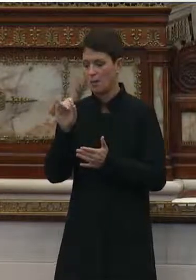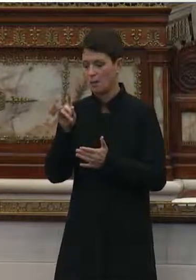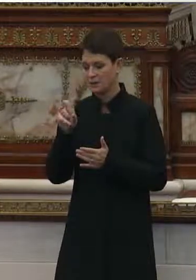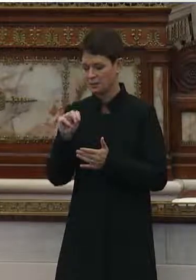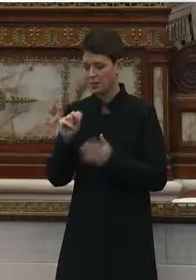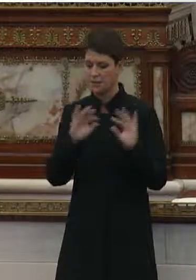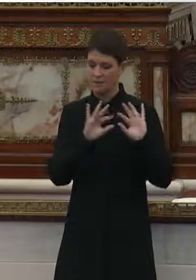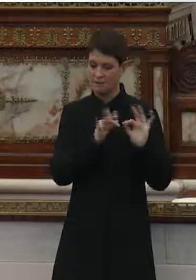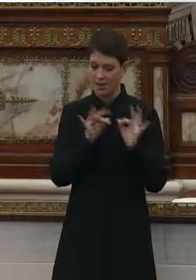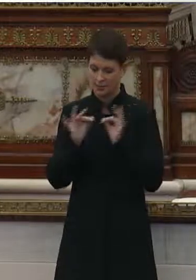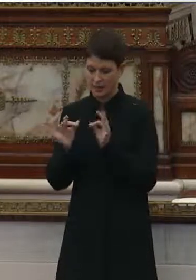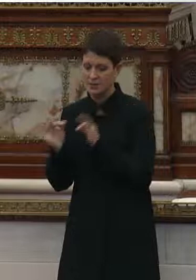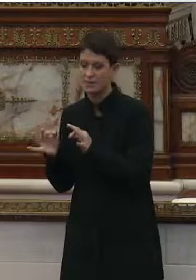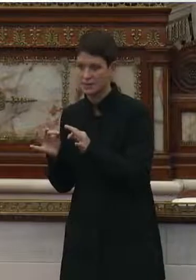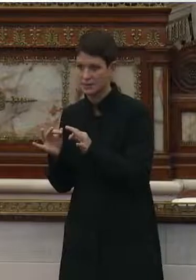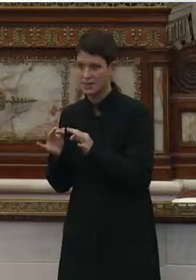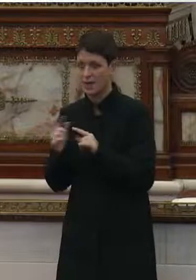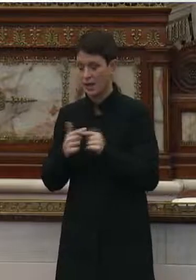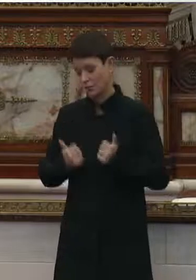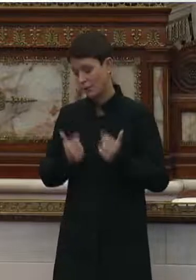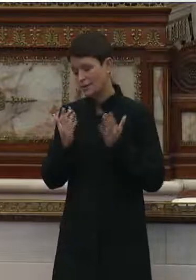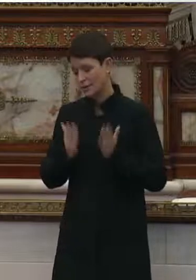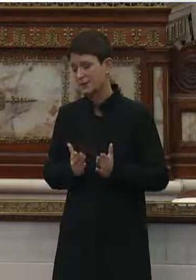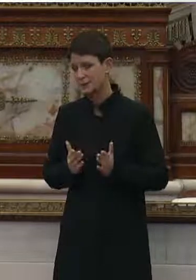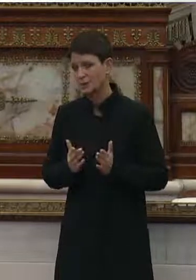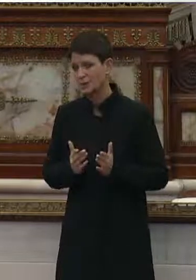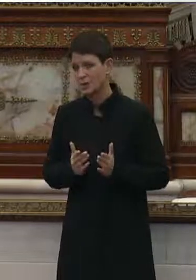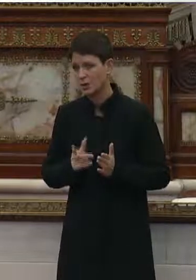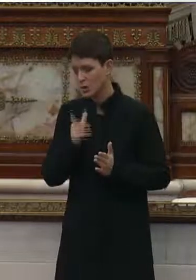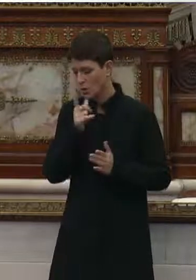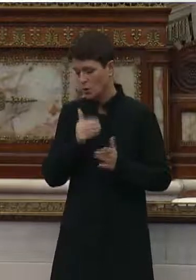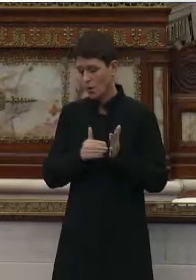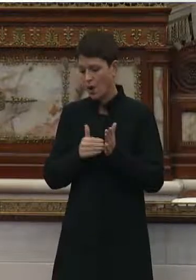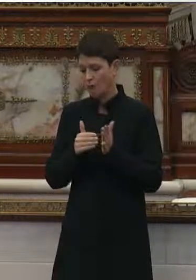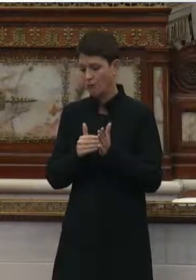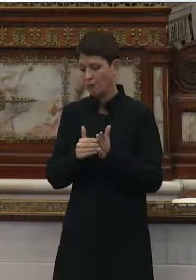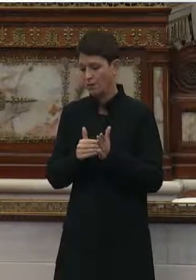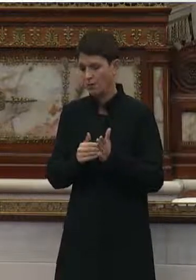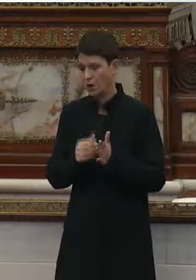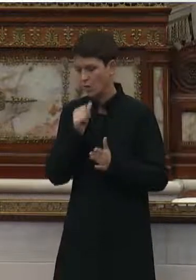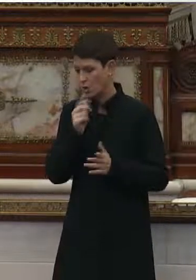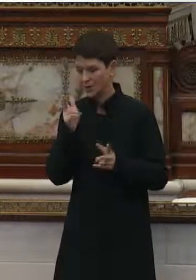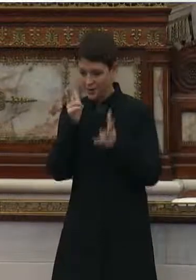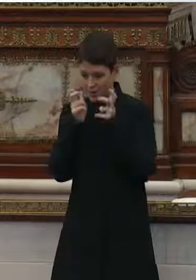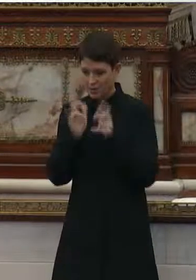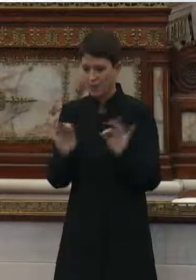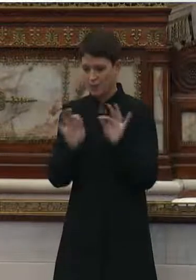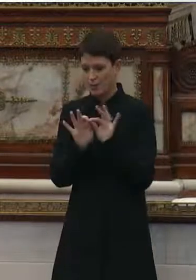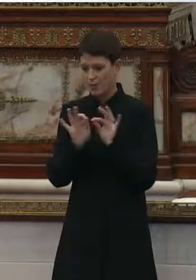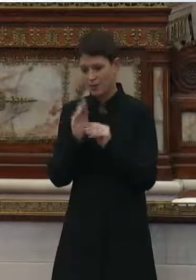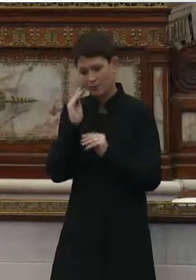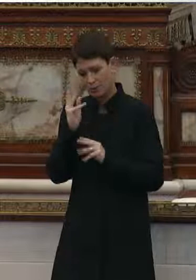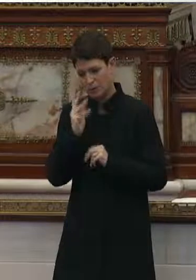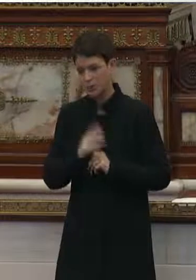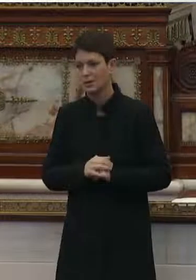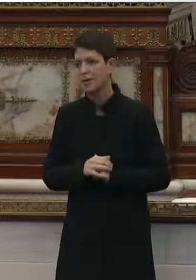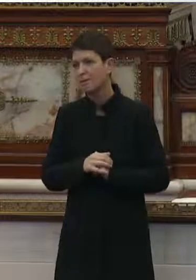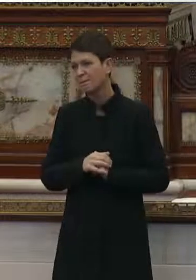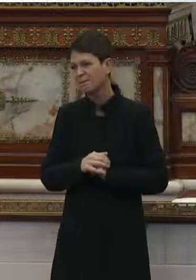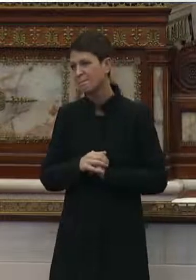families and residents that often aren't hearing this important information.